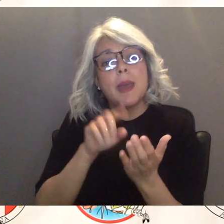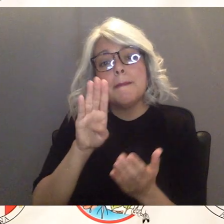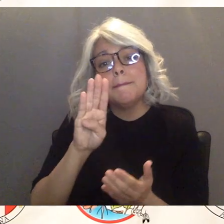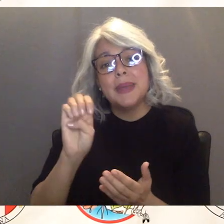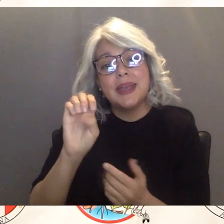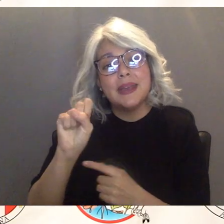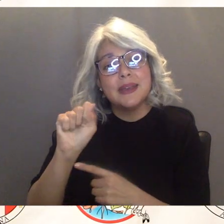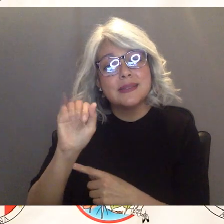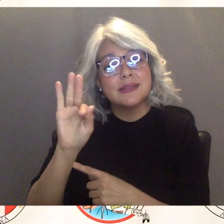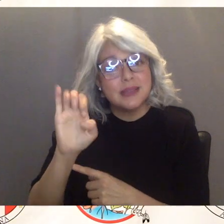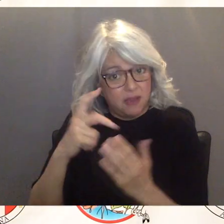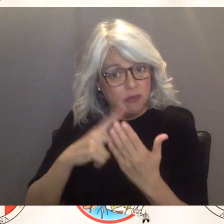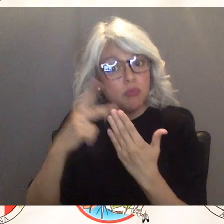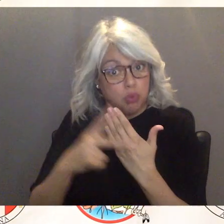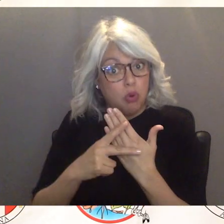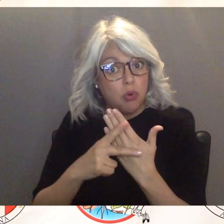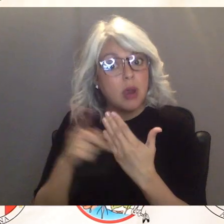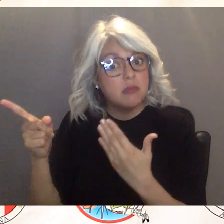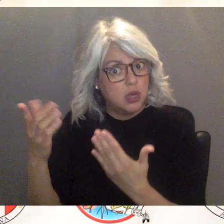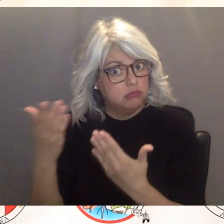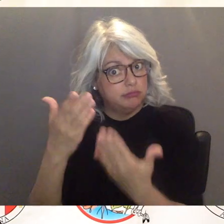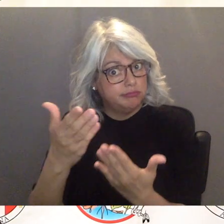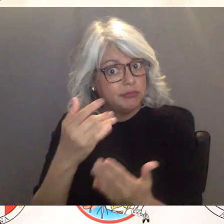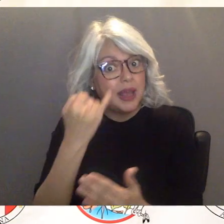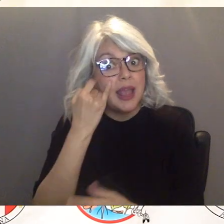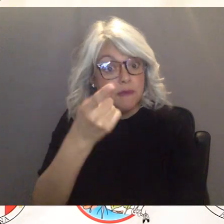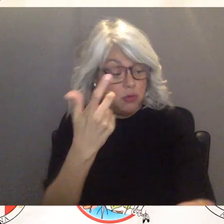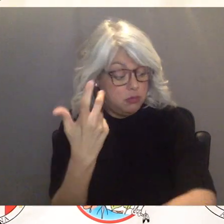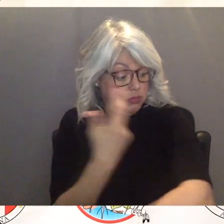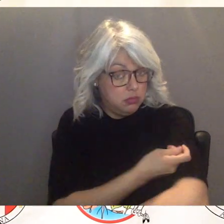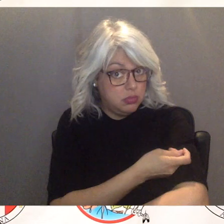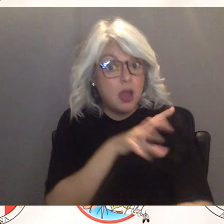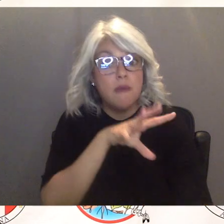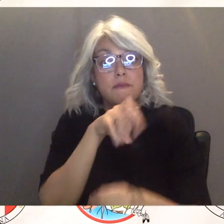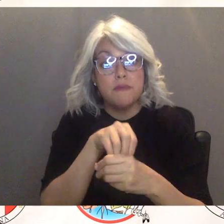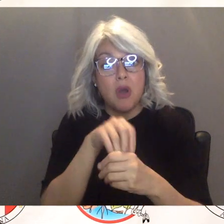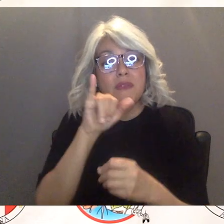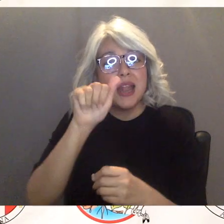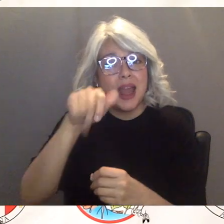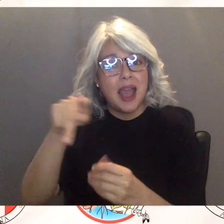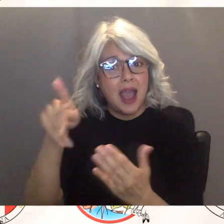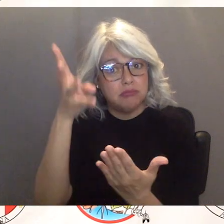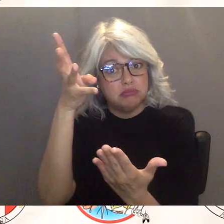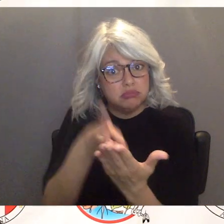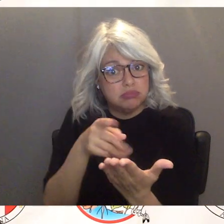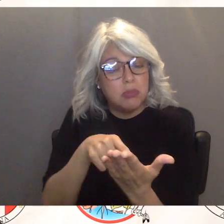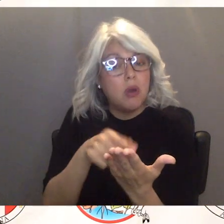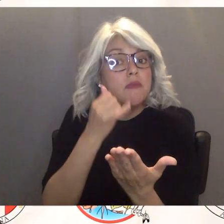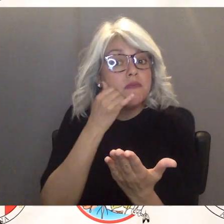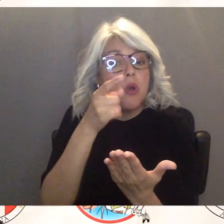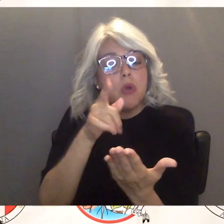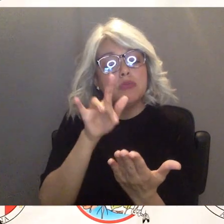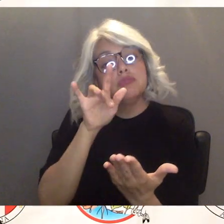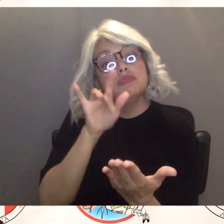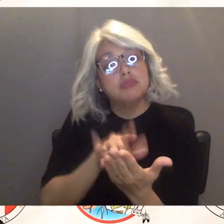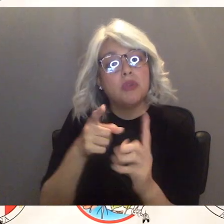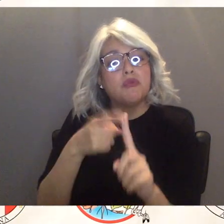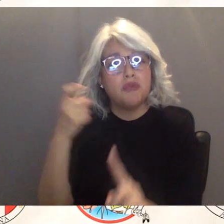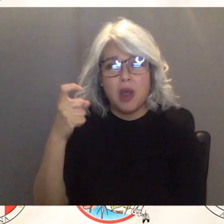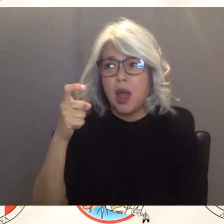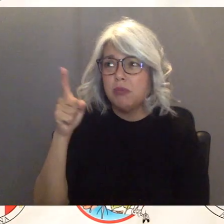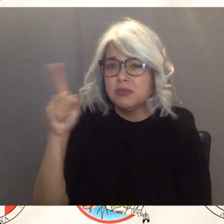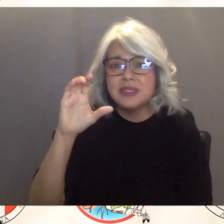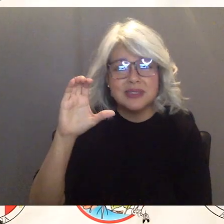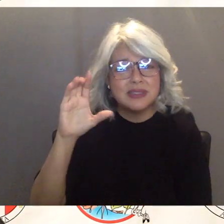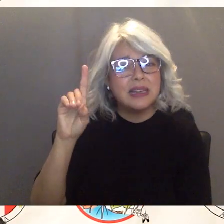if you do take the vaccine i would recommend that you participate in that um it is it's a application um from i believe it's the